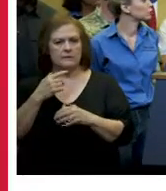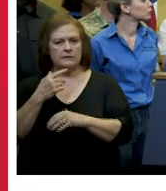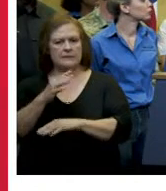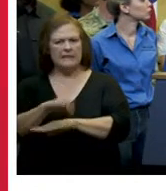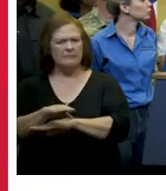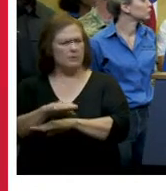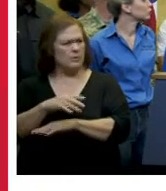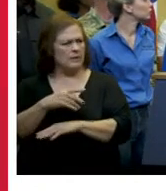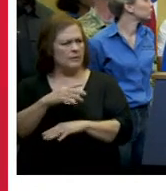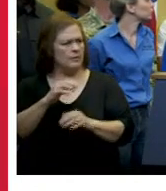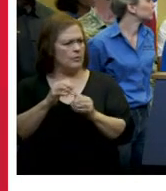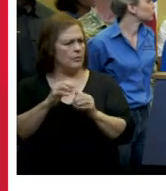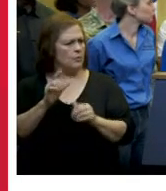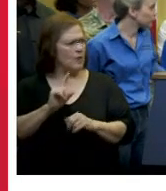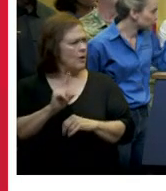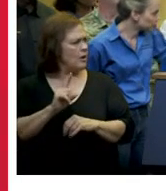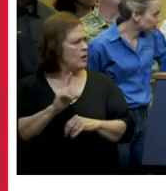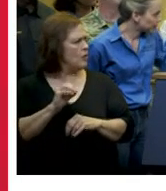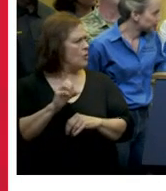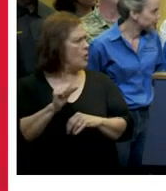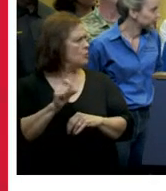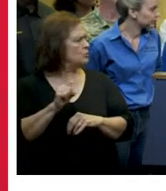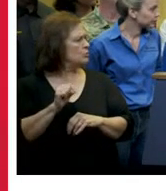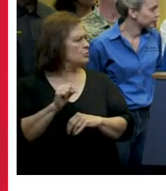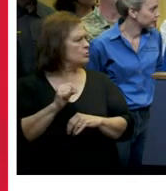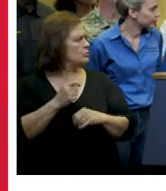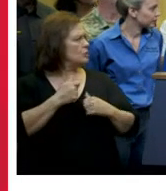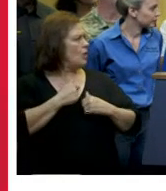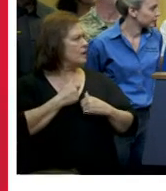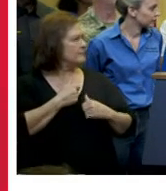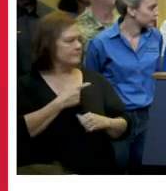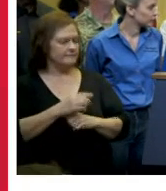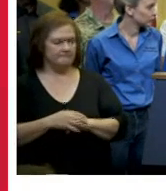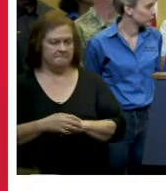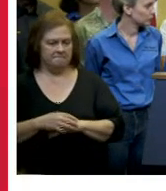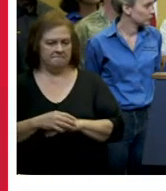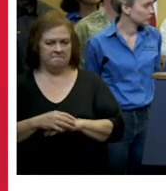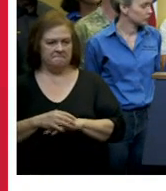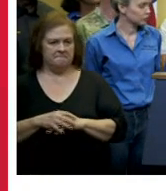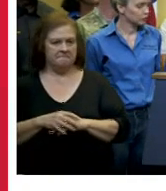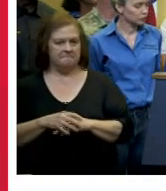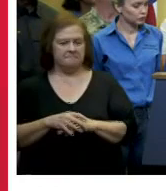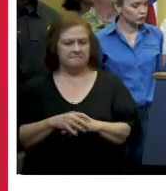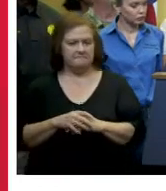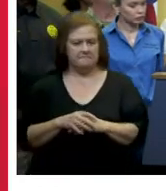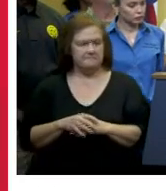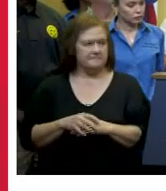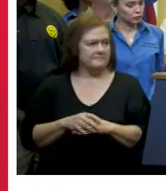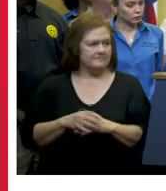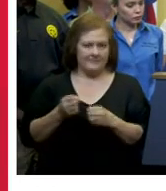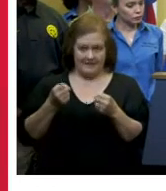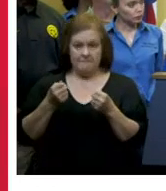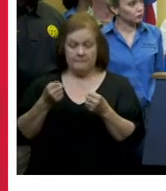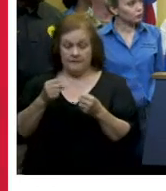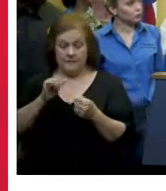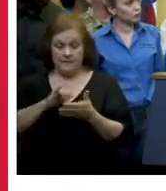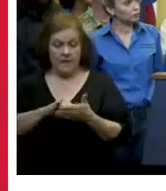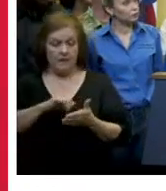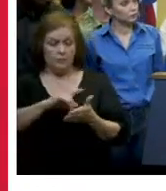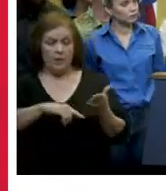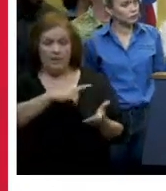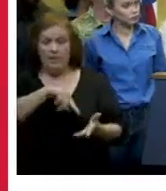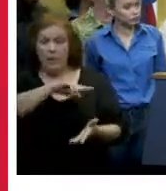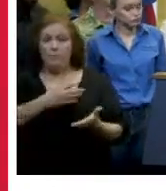with the coast guard where's our okay there he is come on these assets are very important